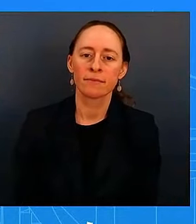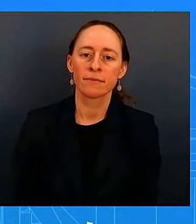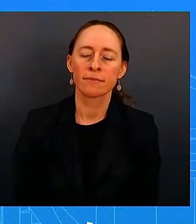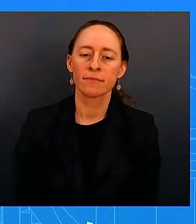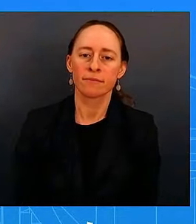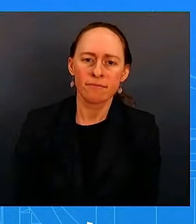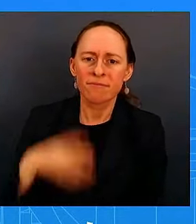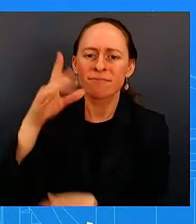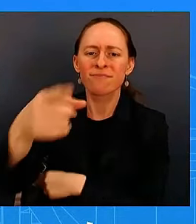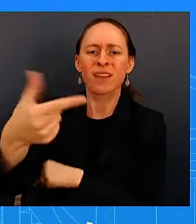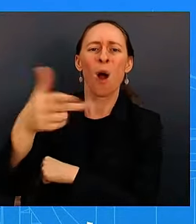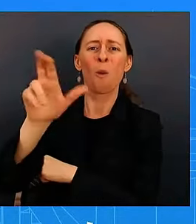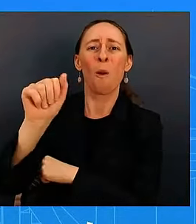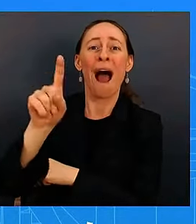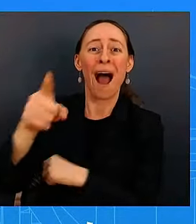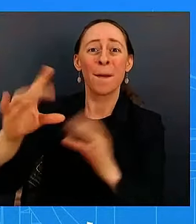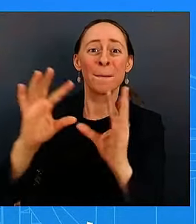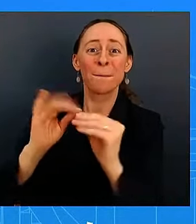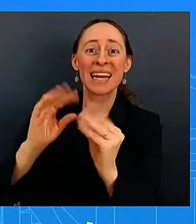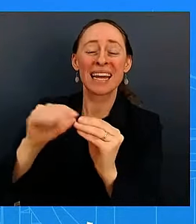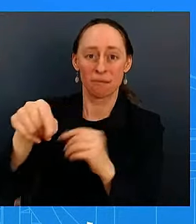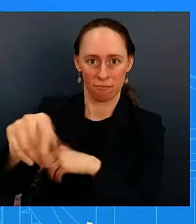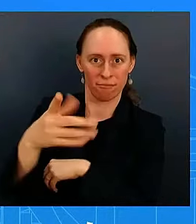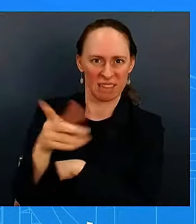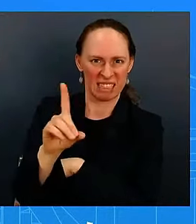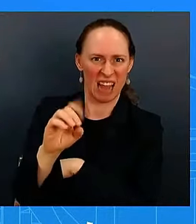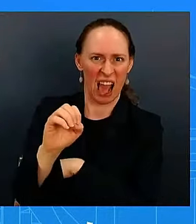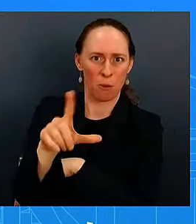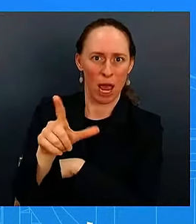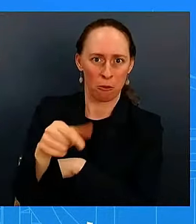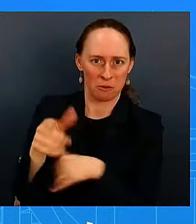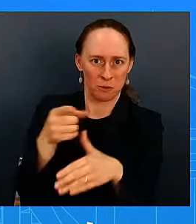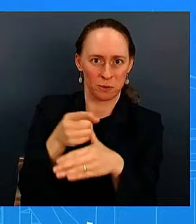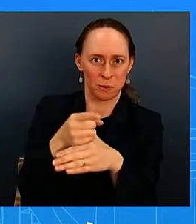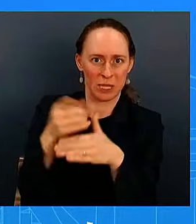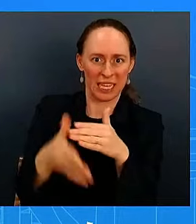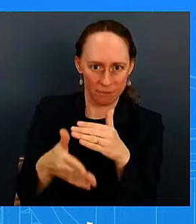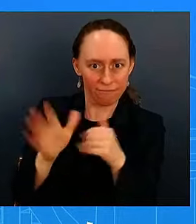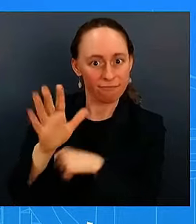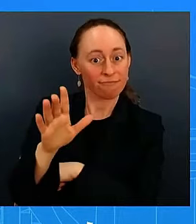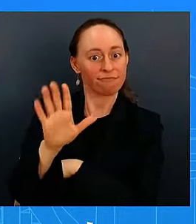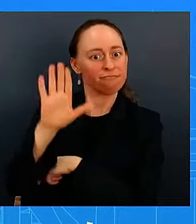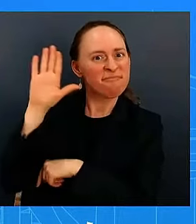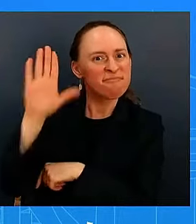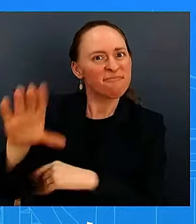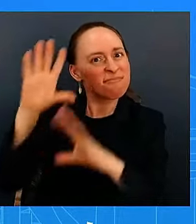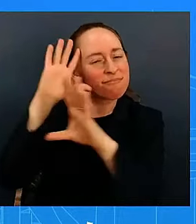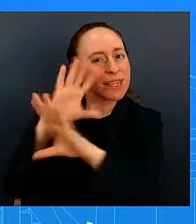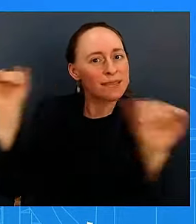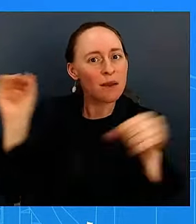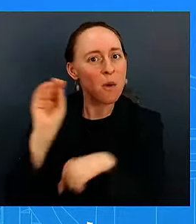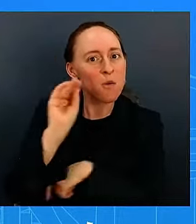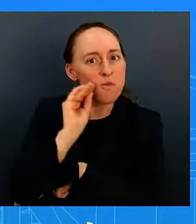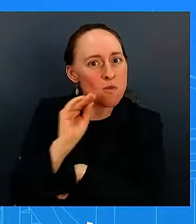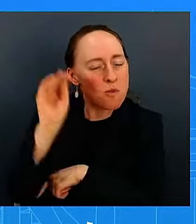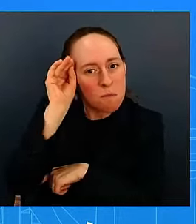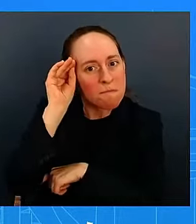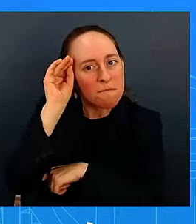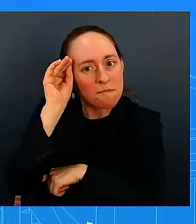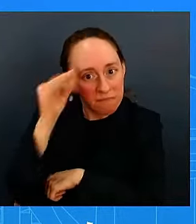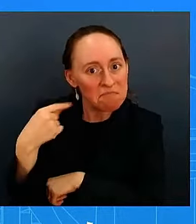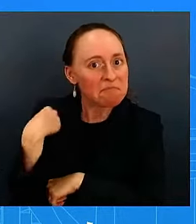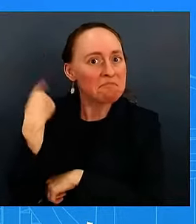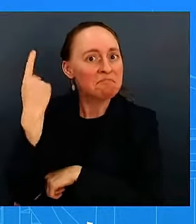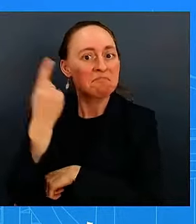of the with those world leaders at his private home and what we currently understand is that the press will not be allowed into that bilateral meeting can